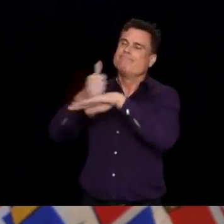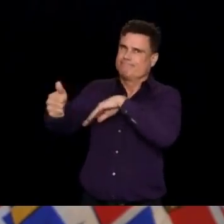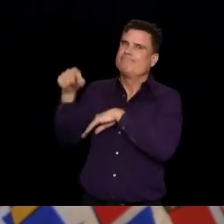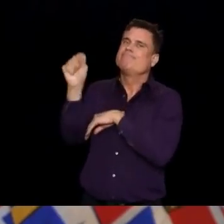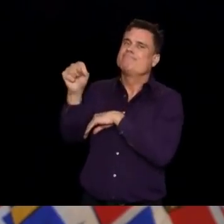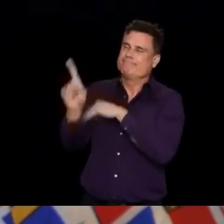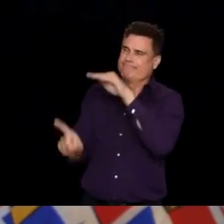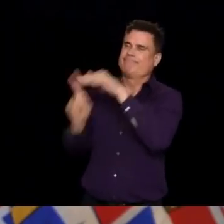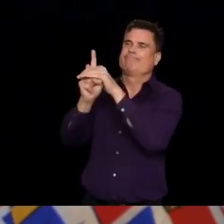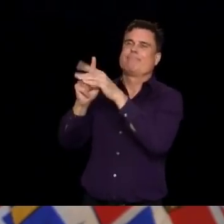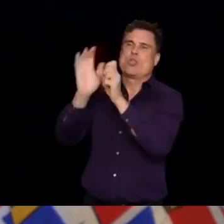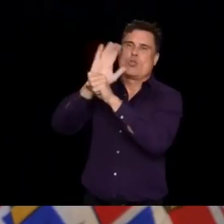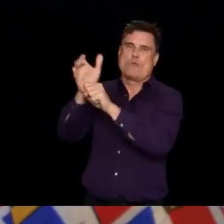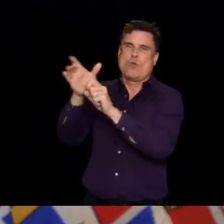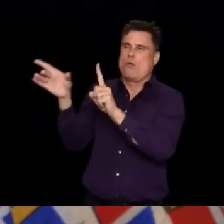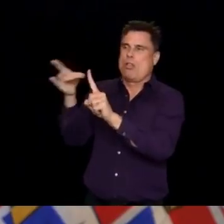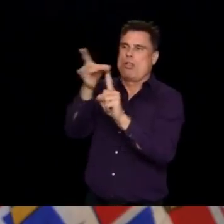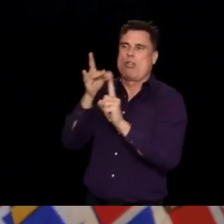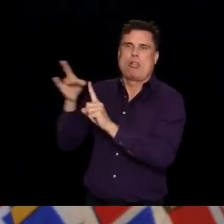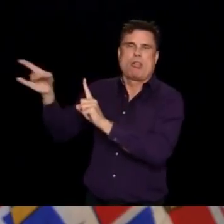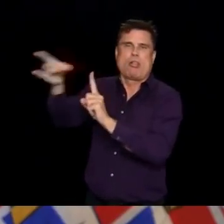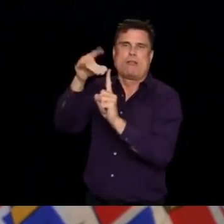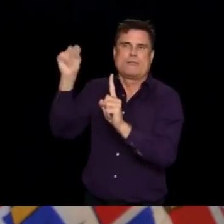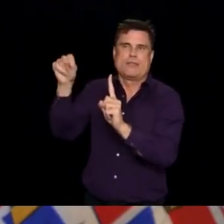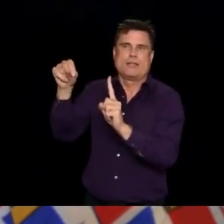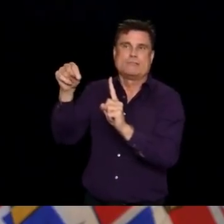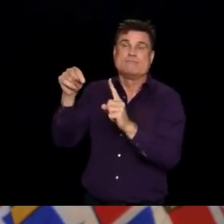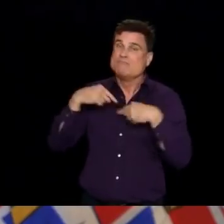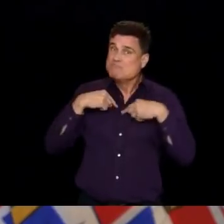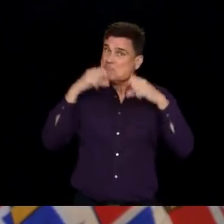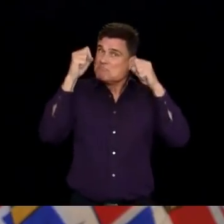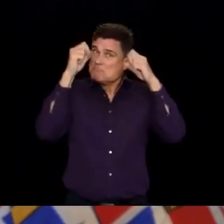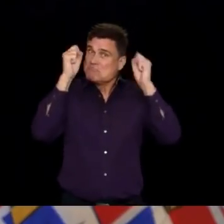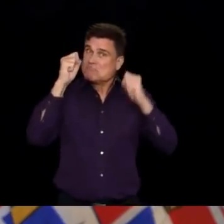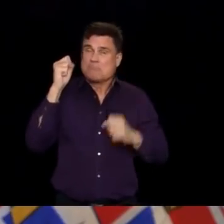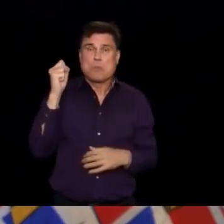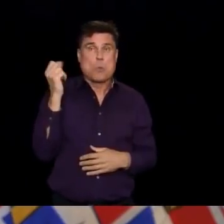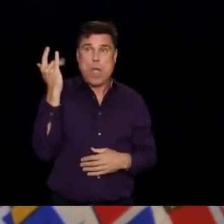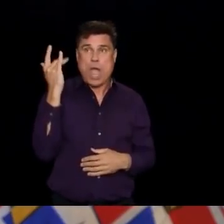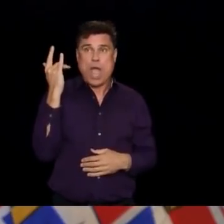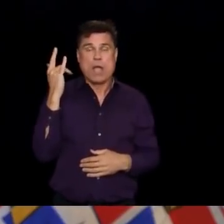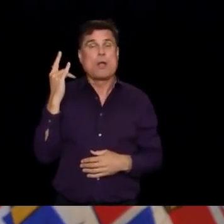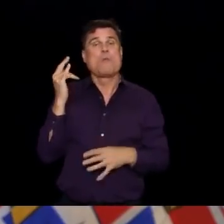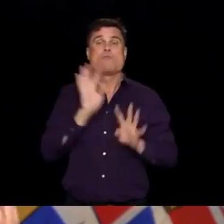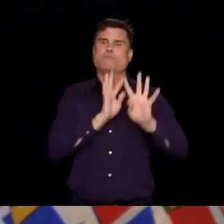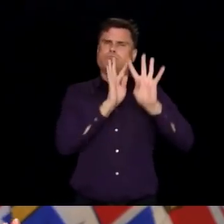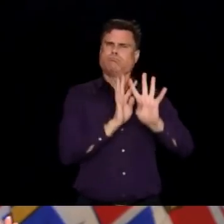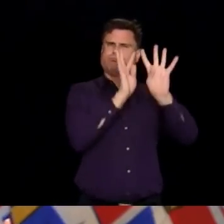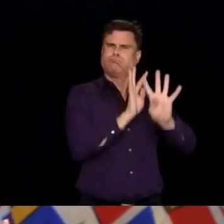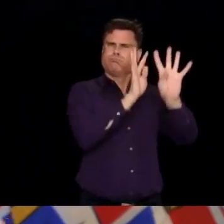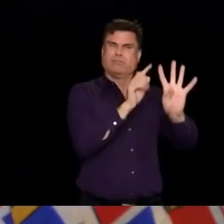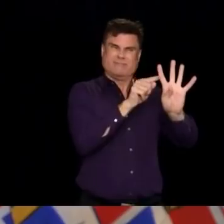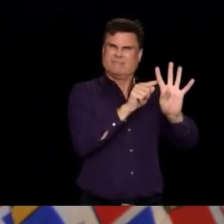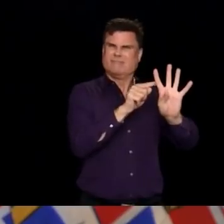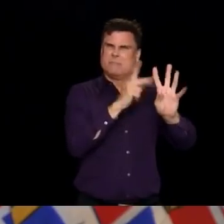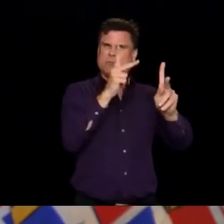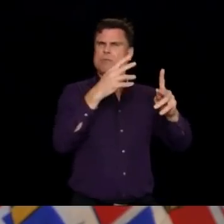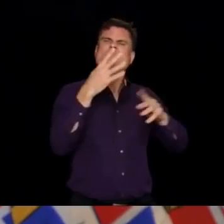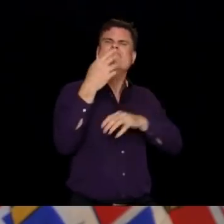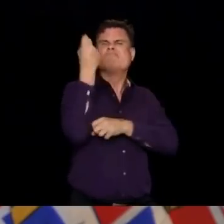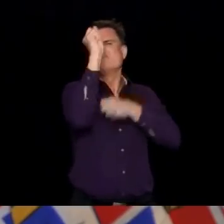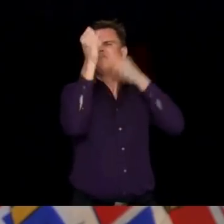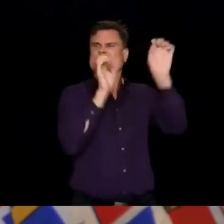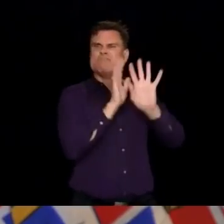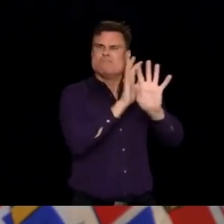surprising. I think many of us thought that it would be a similar risk. But I think it has to do, similar to what we were just